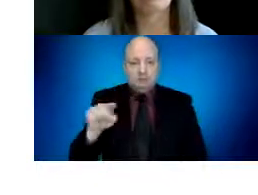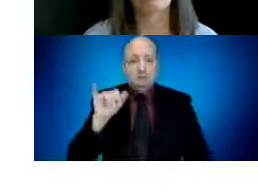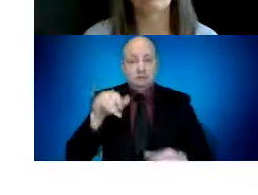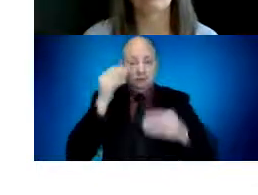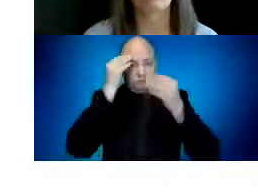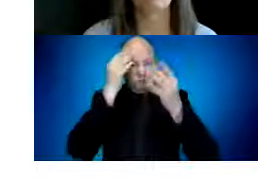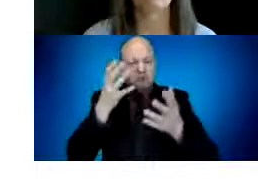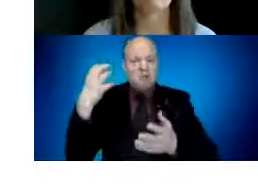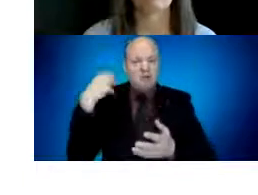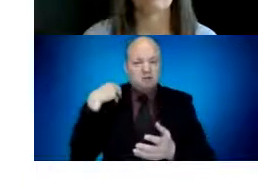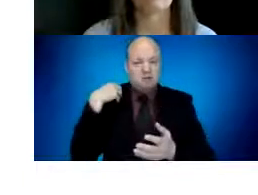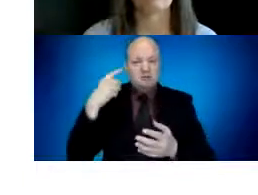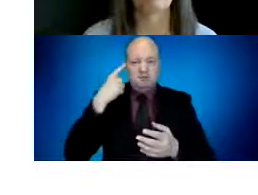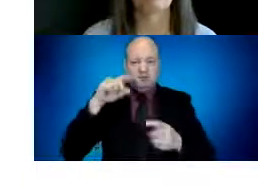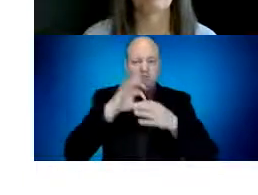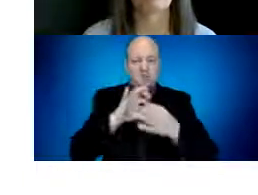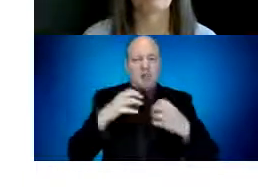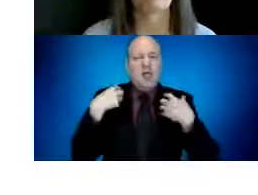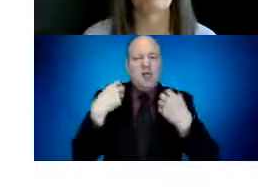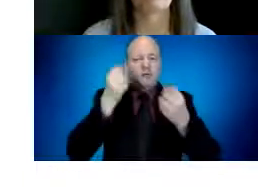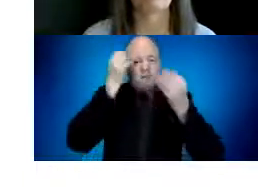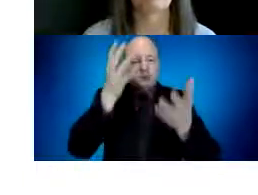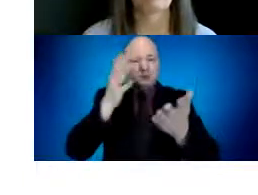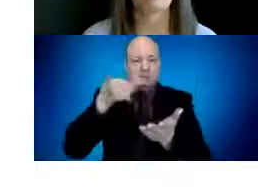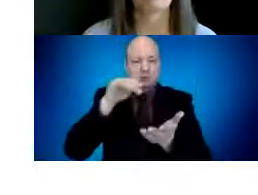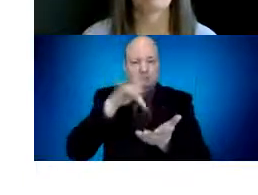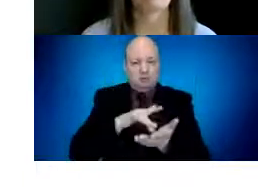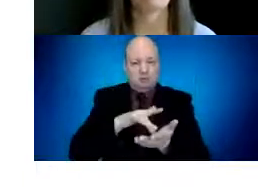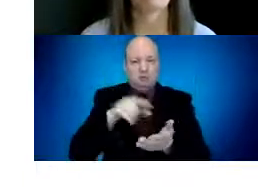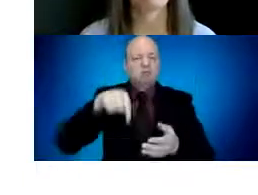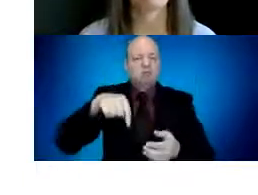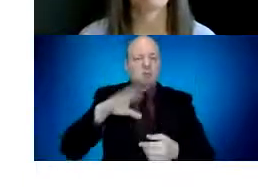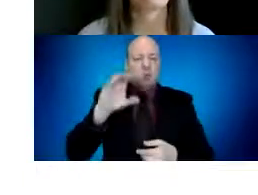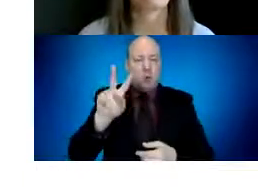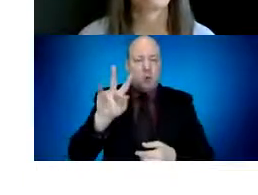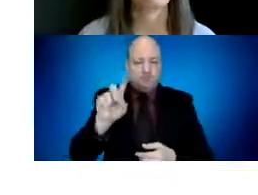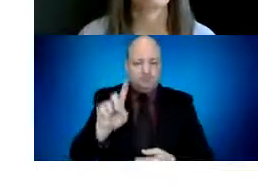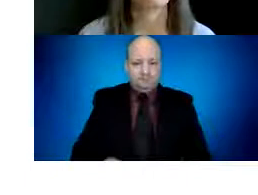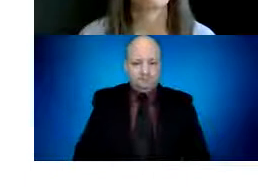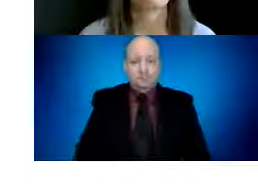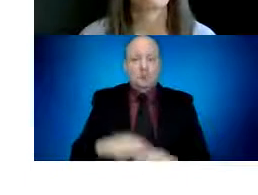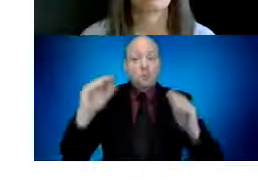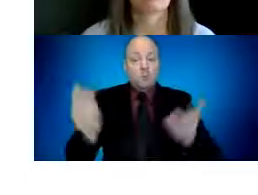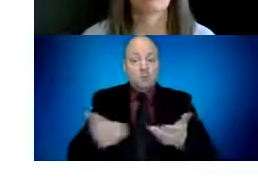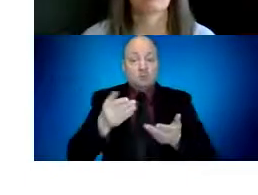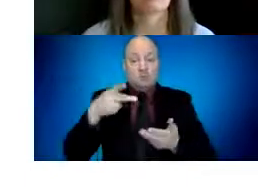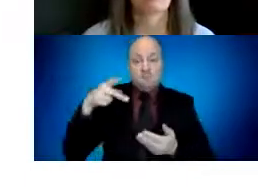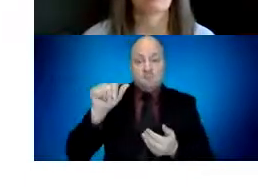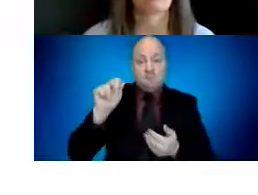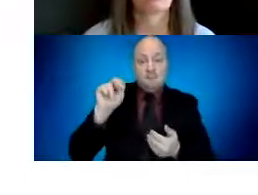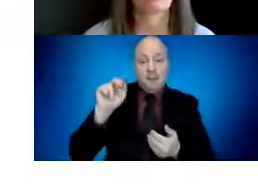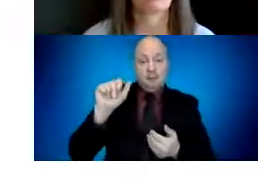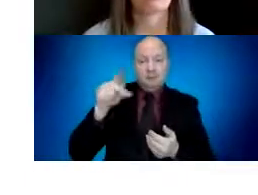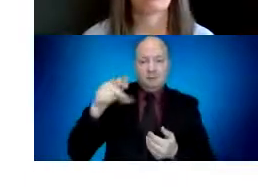COVID response. I'd like to welcome OHA Director Patrick Allen, Oregon State Public Health